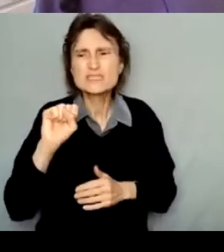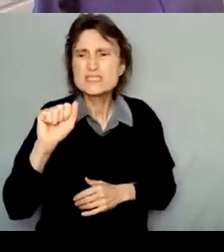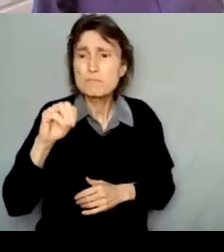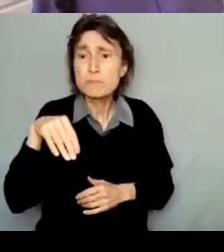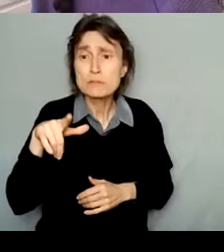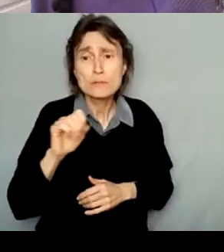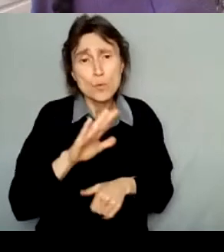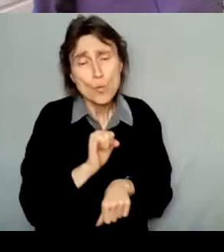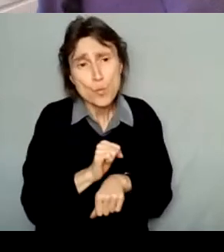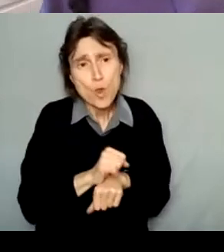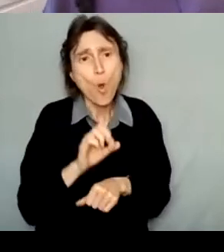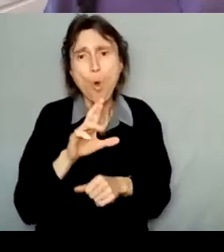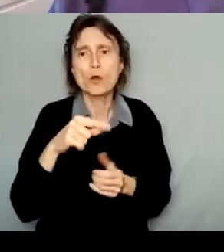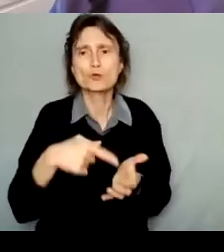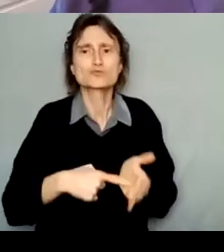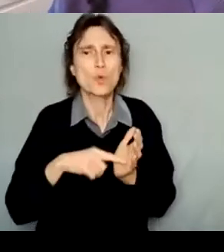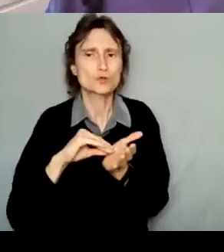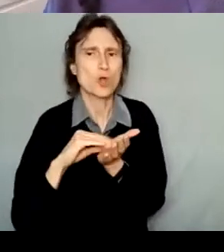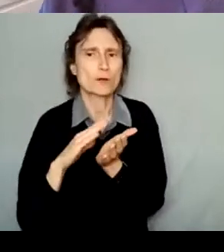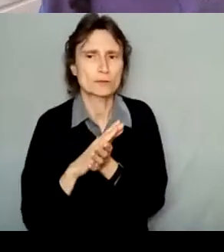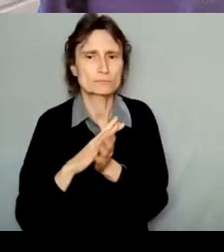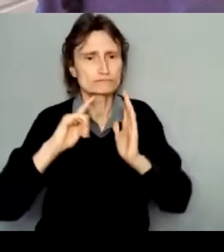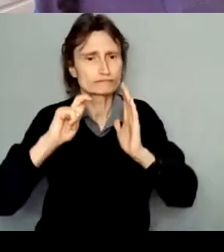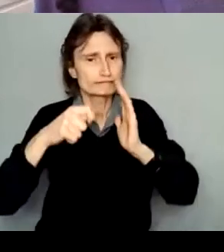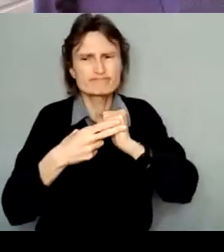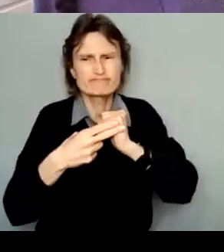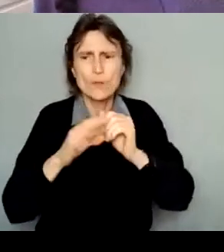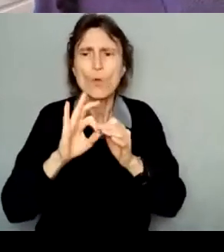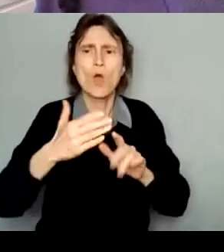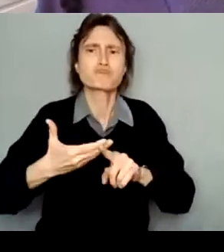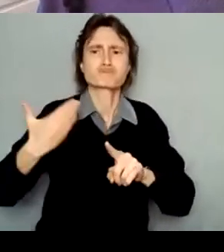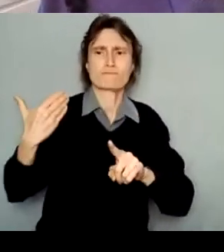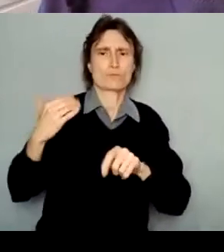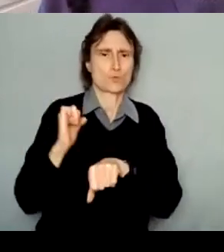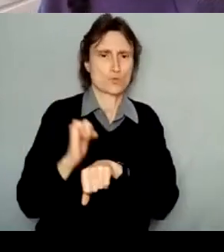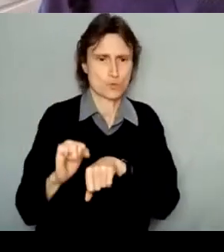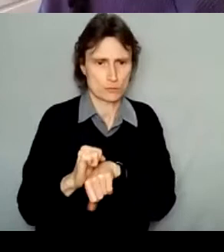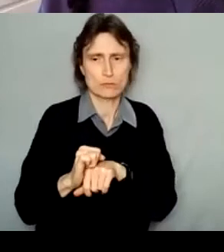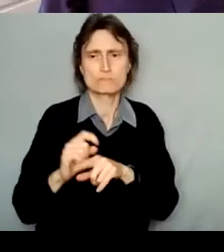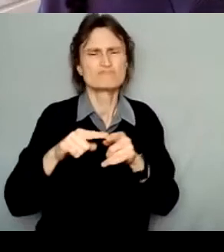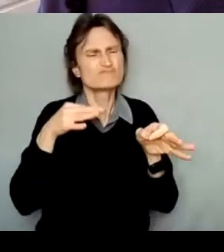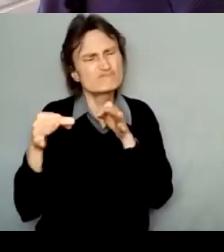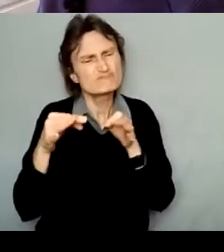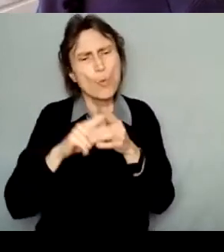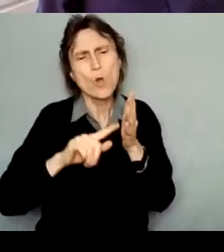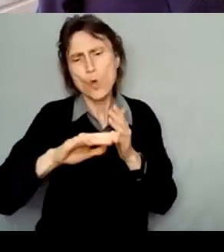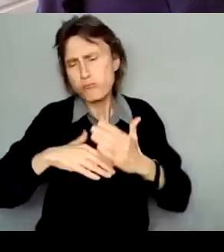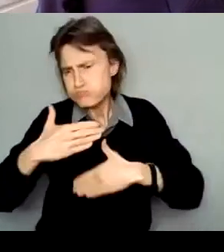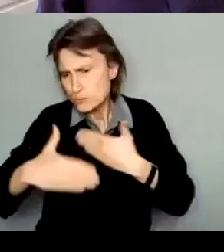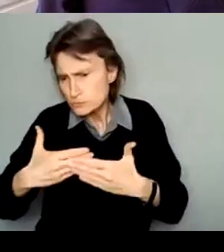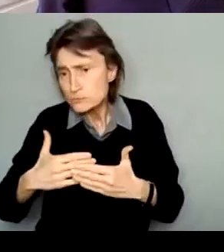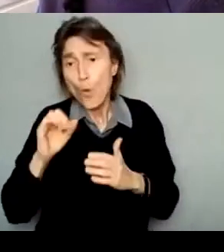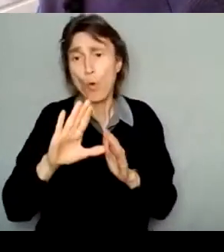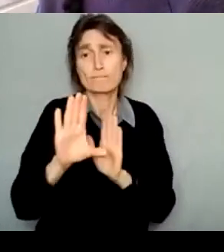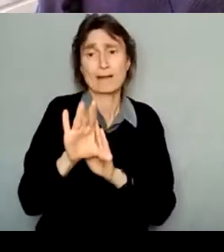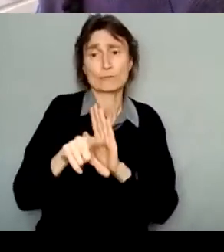documentation of previous projects, information about your artistic process, or background on your specific discipline.